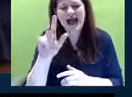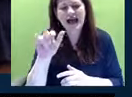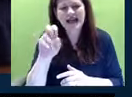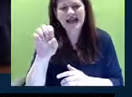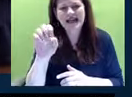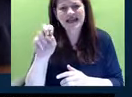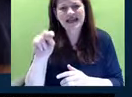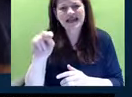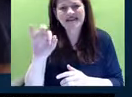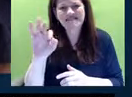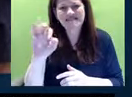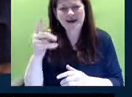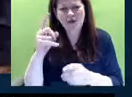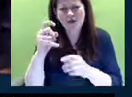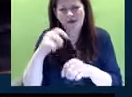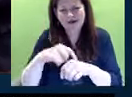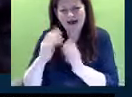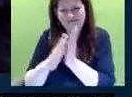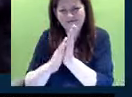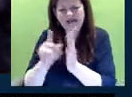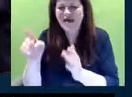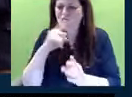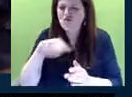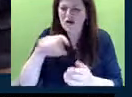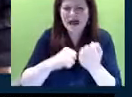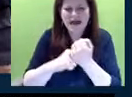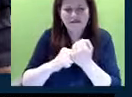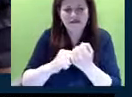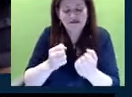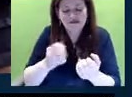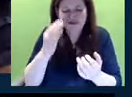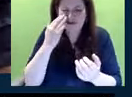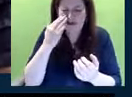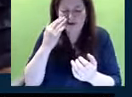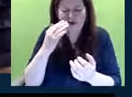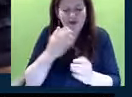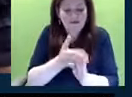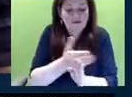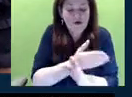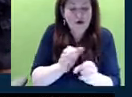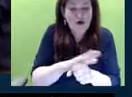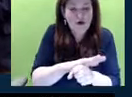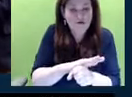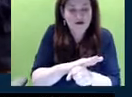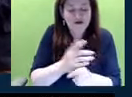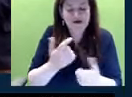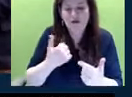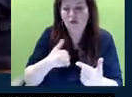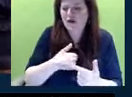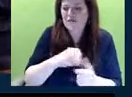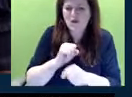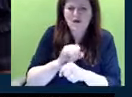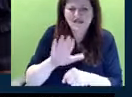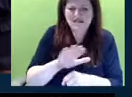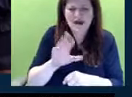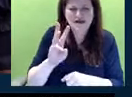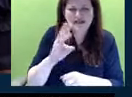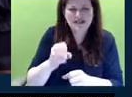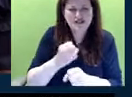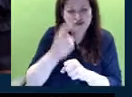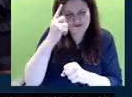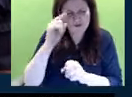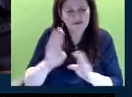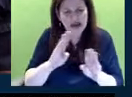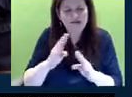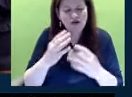They're really advocates. We all know prior to COVID, those of us who've been on this journey for around six years in behavioral health,